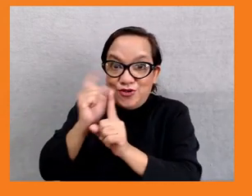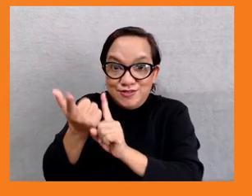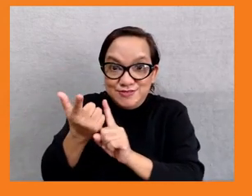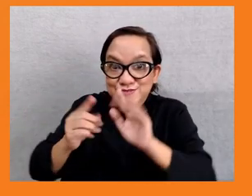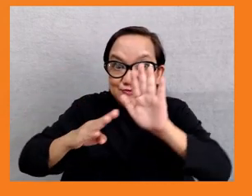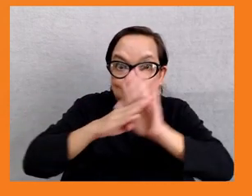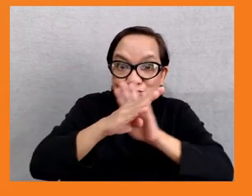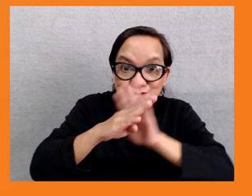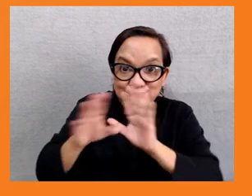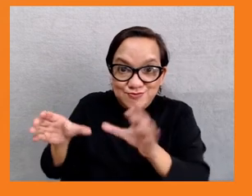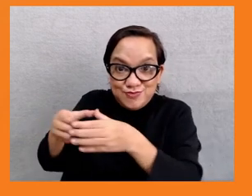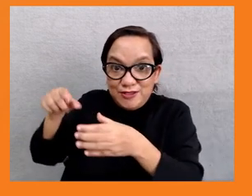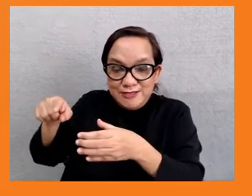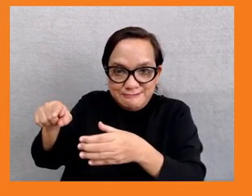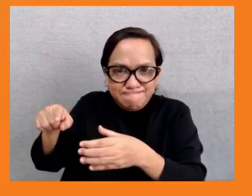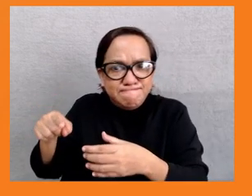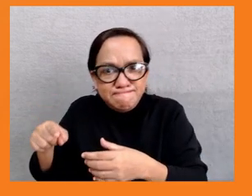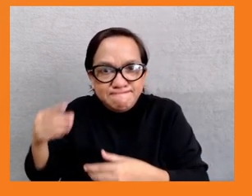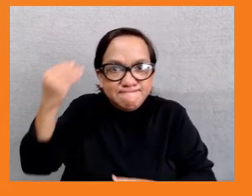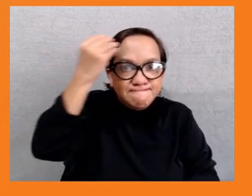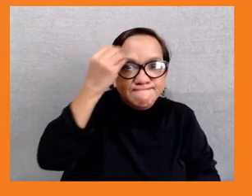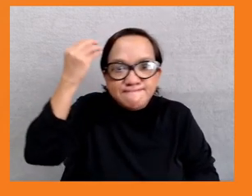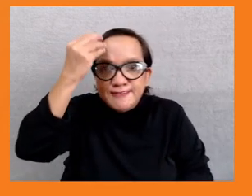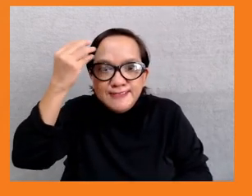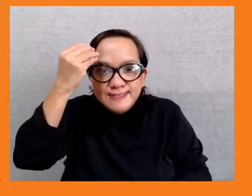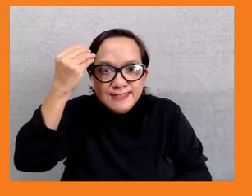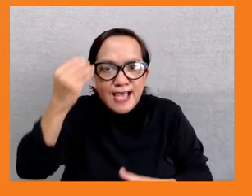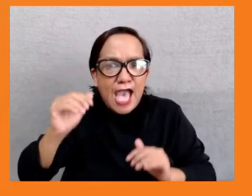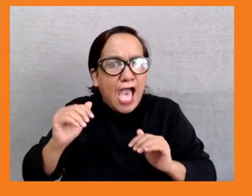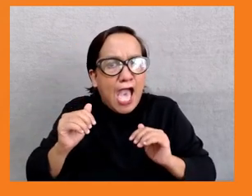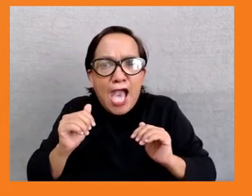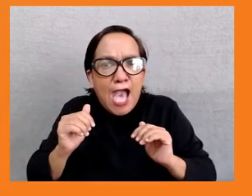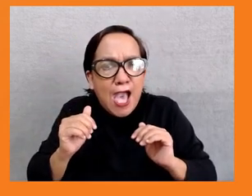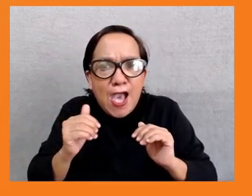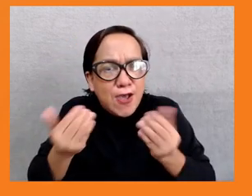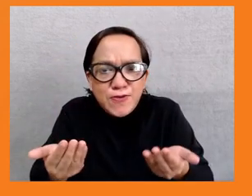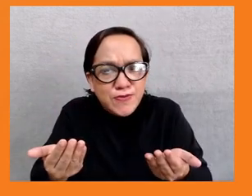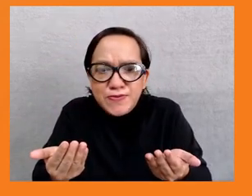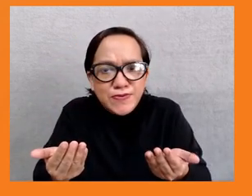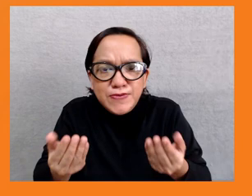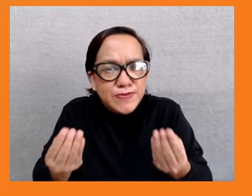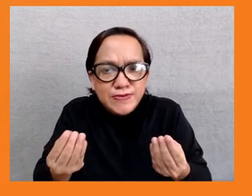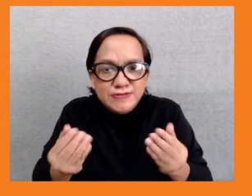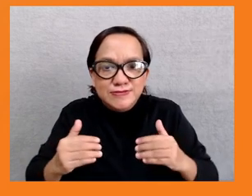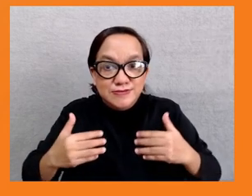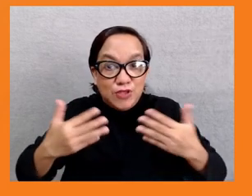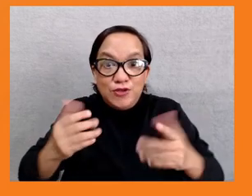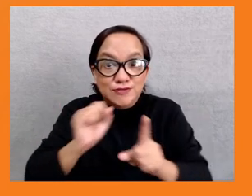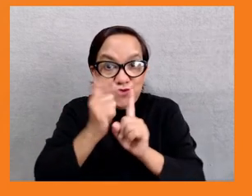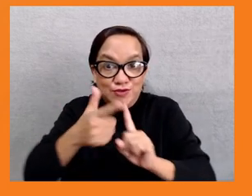about the strategy going forward, developing a new directional guide for social protection for 2022 to 2030,